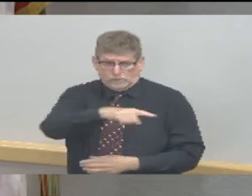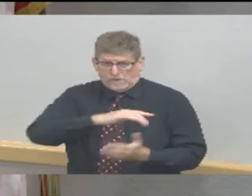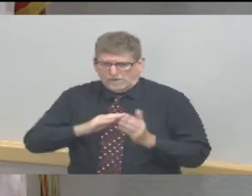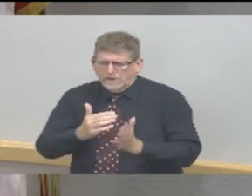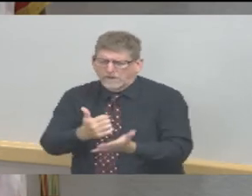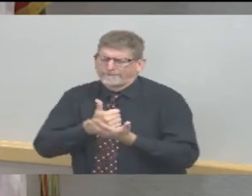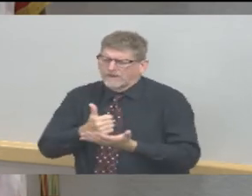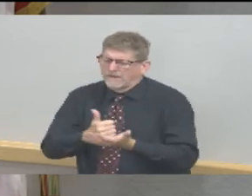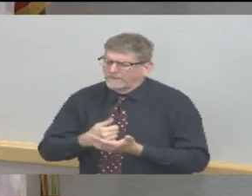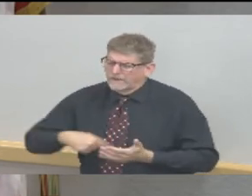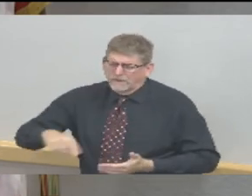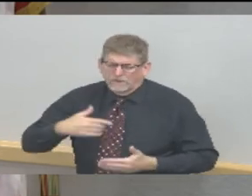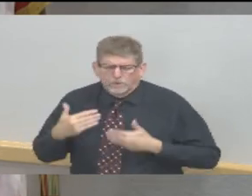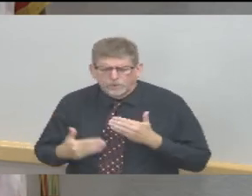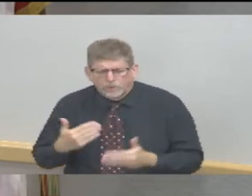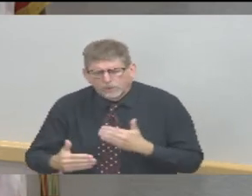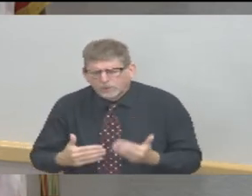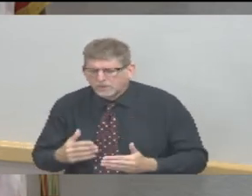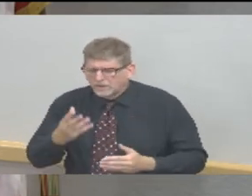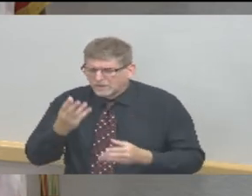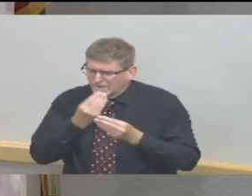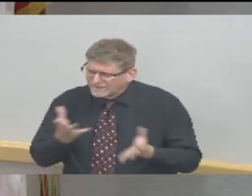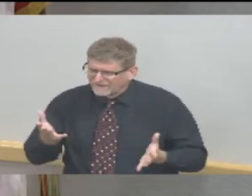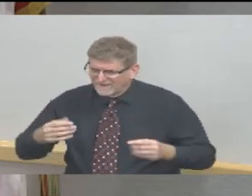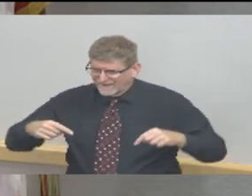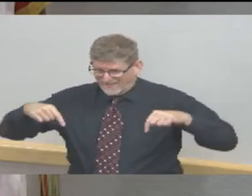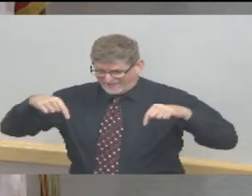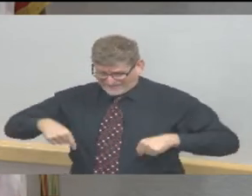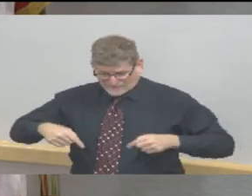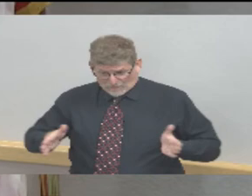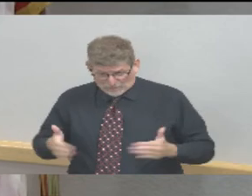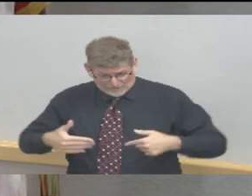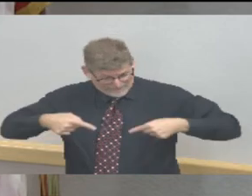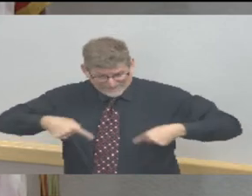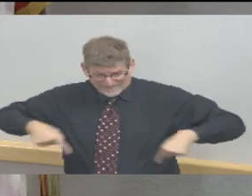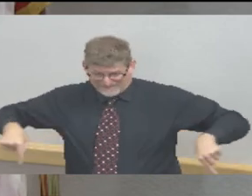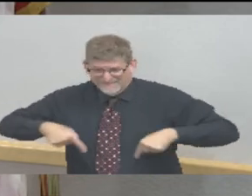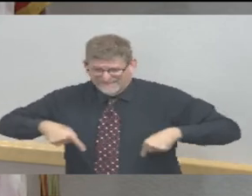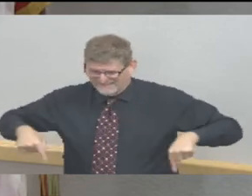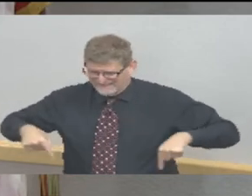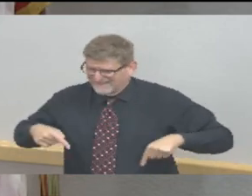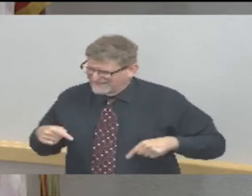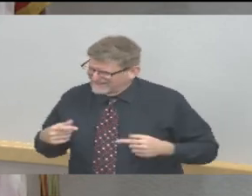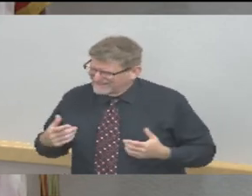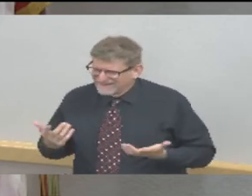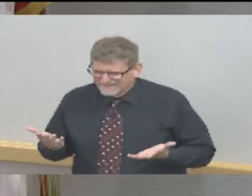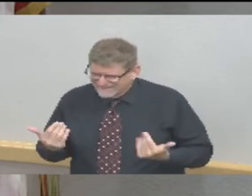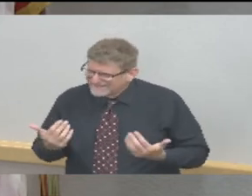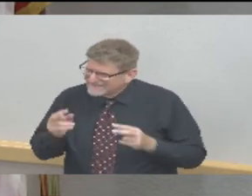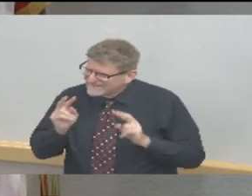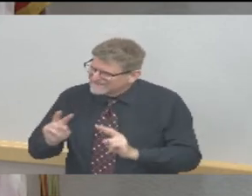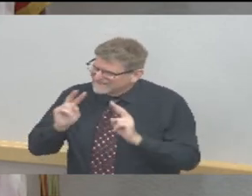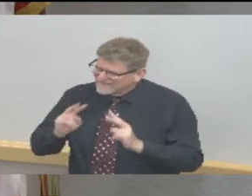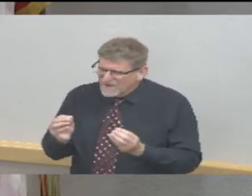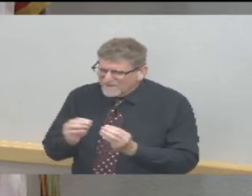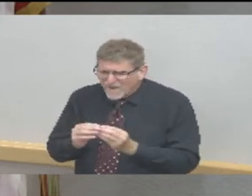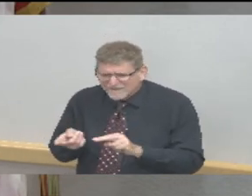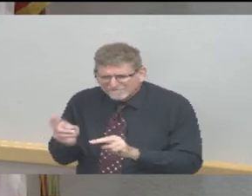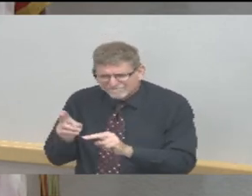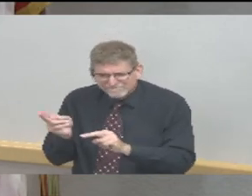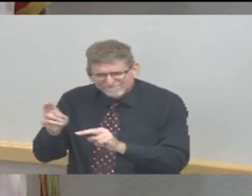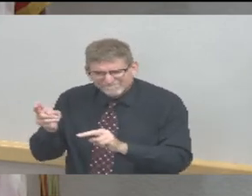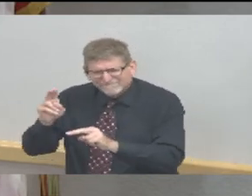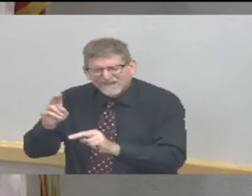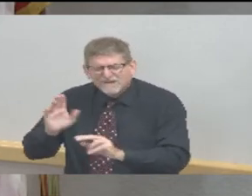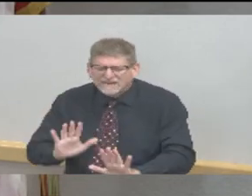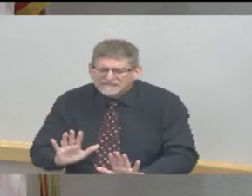that doesn't want more normal than we have right now and it's coming we just we have no way of